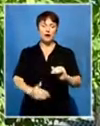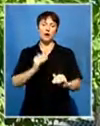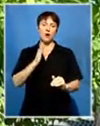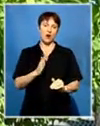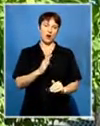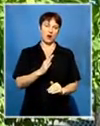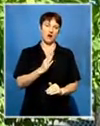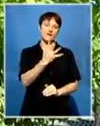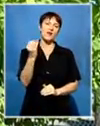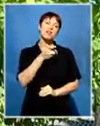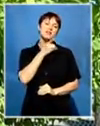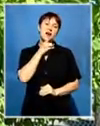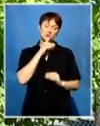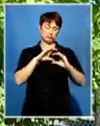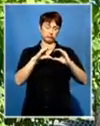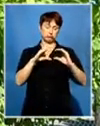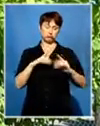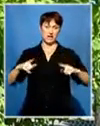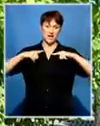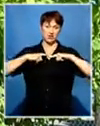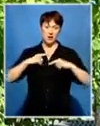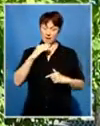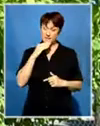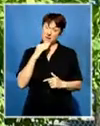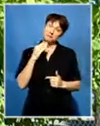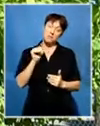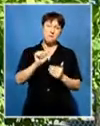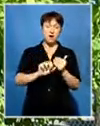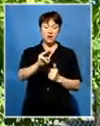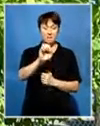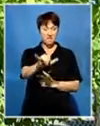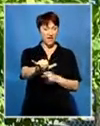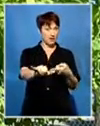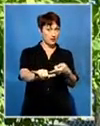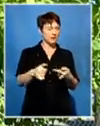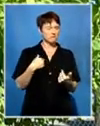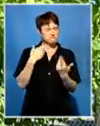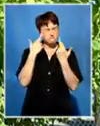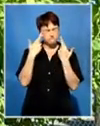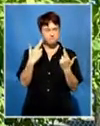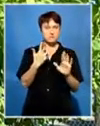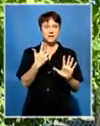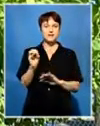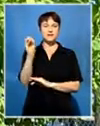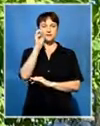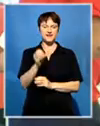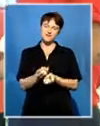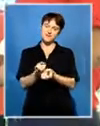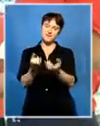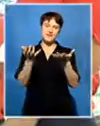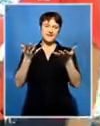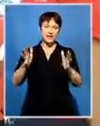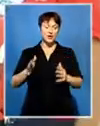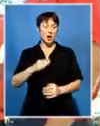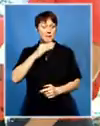come May, we should have at least reached 90%. Once we reach 90%, then we'll have to switch off.